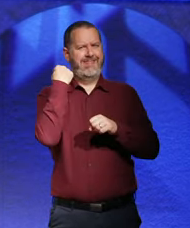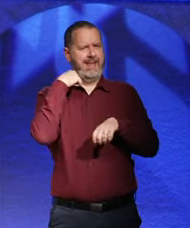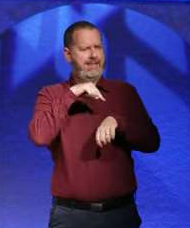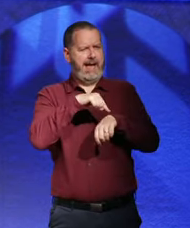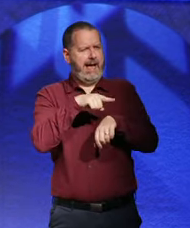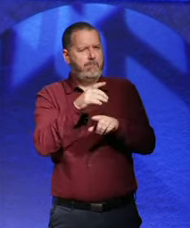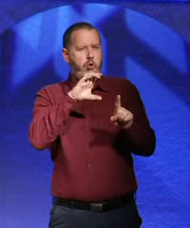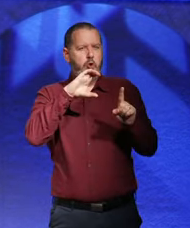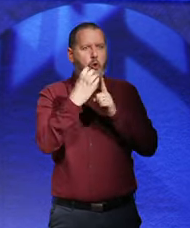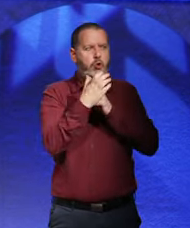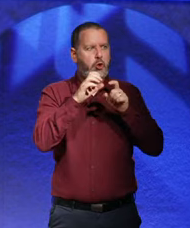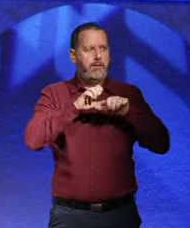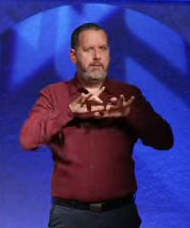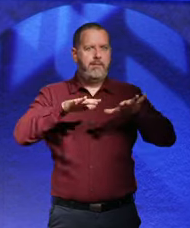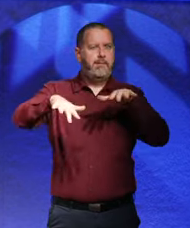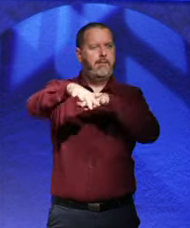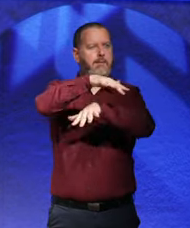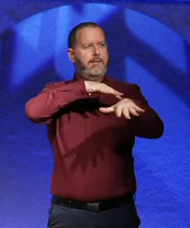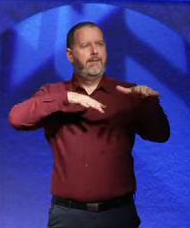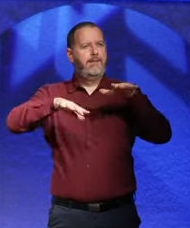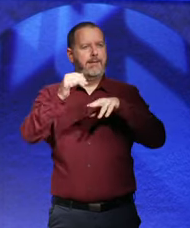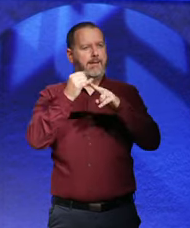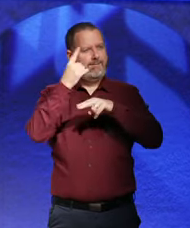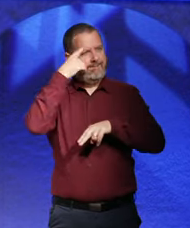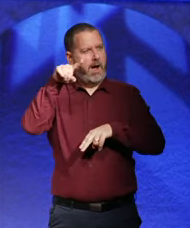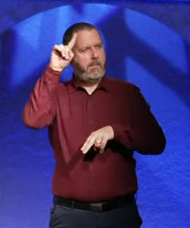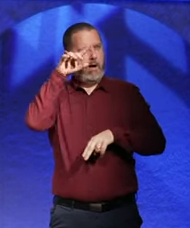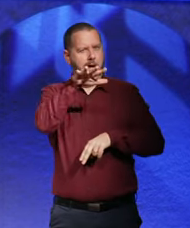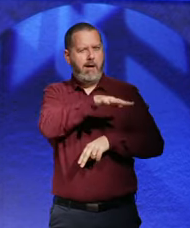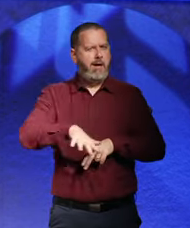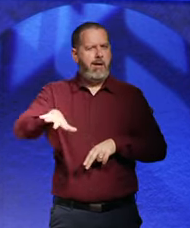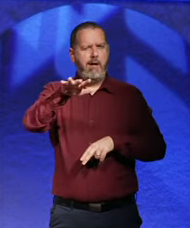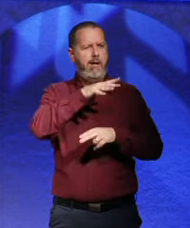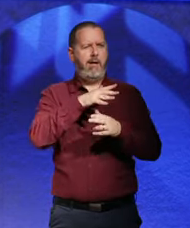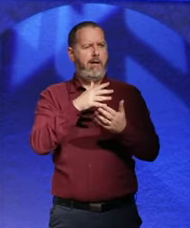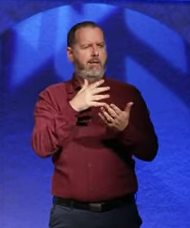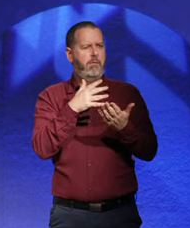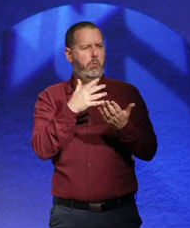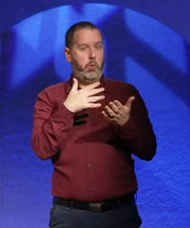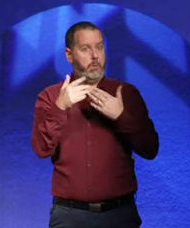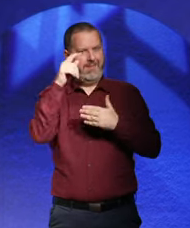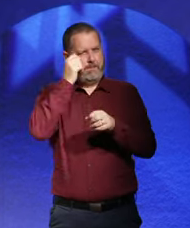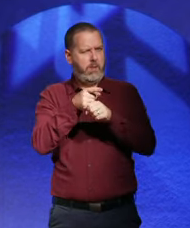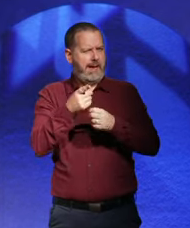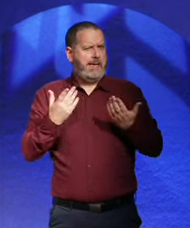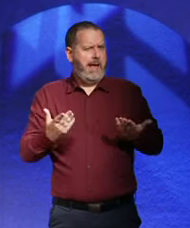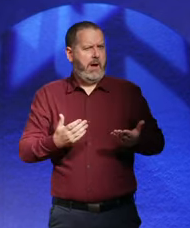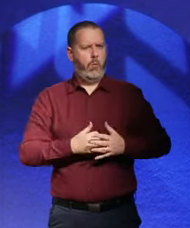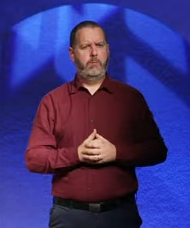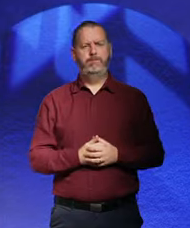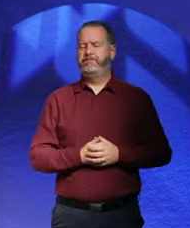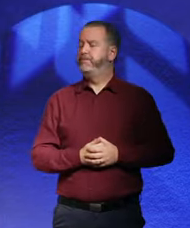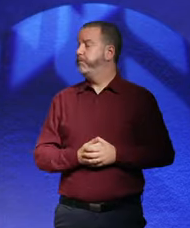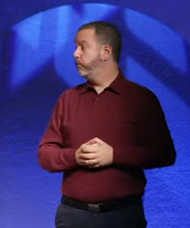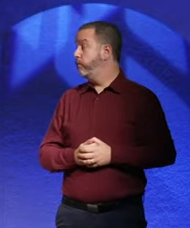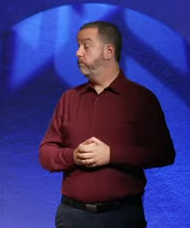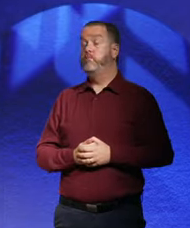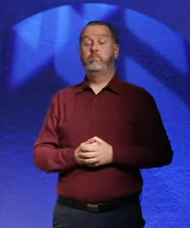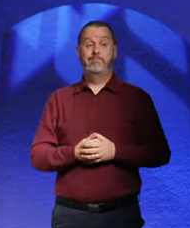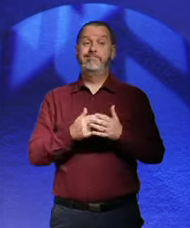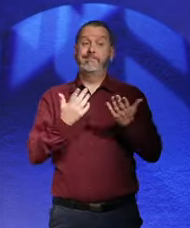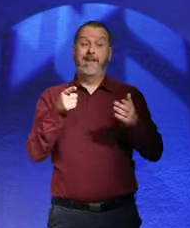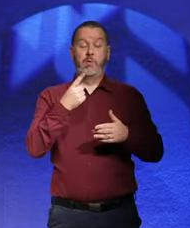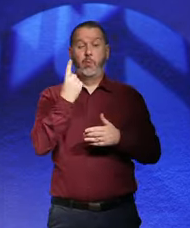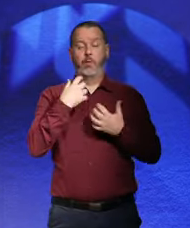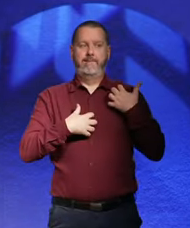How important was the culture? And what do we think of it now? I think that, you know, that's one of the attractions of